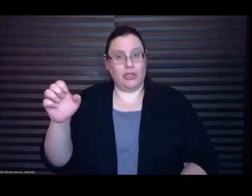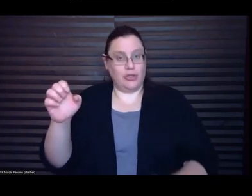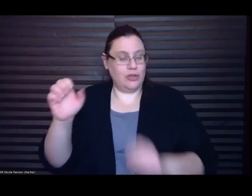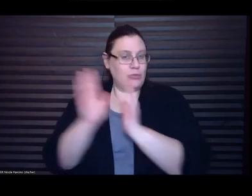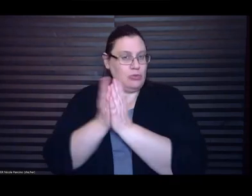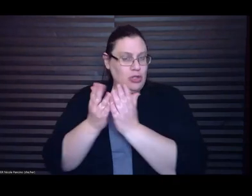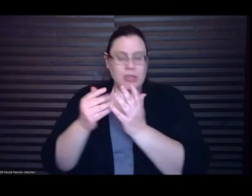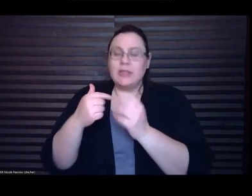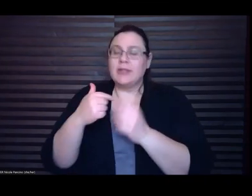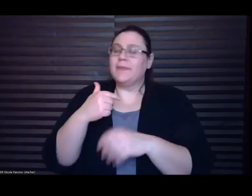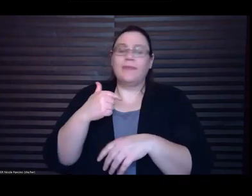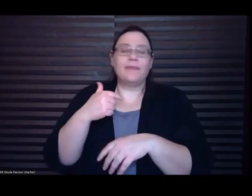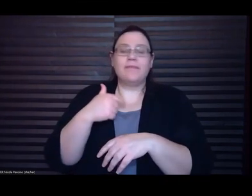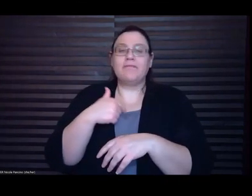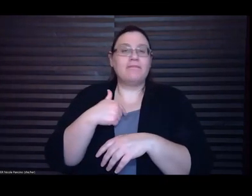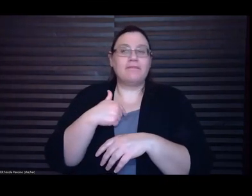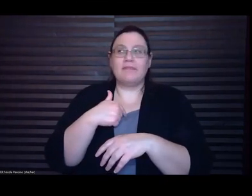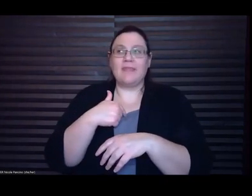I was reading Sula.